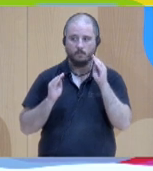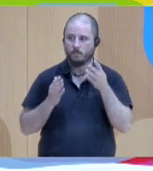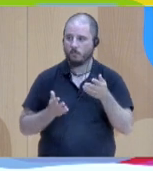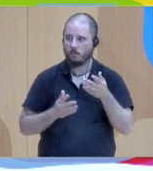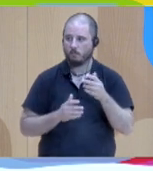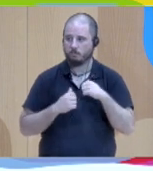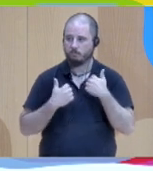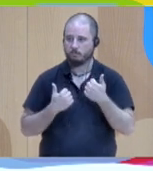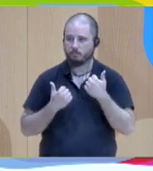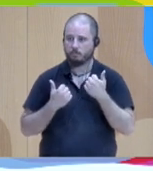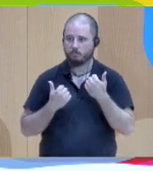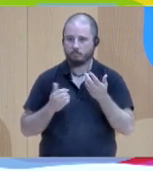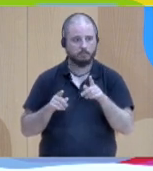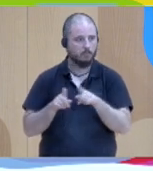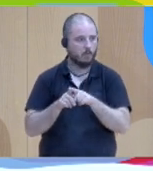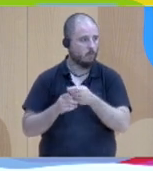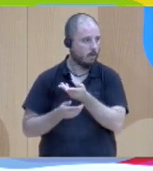now and the problem